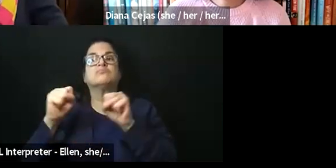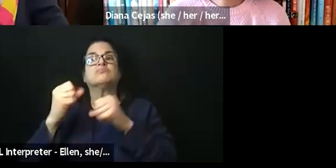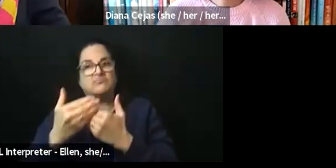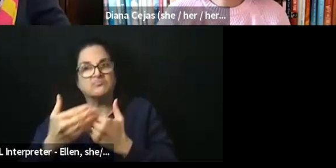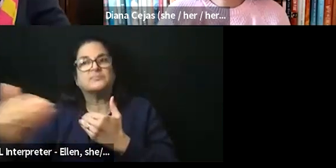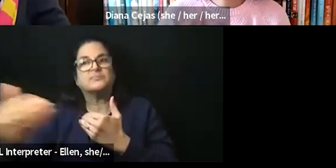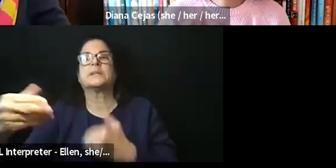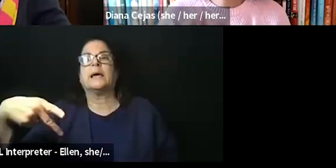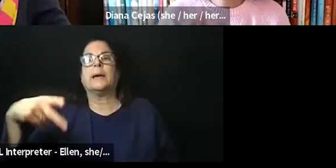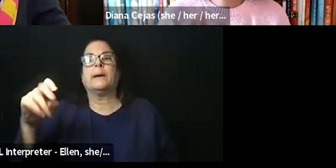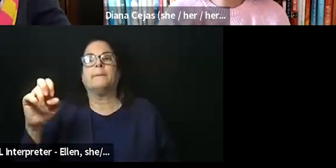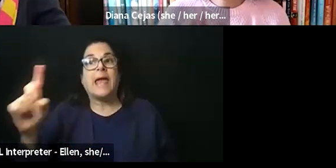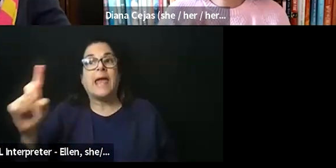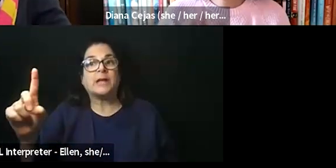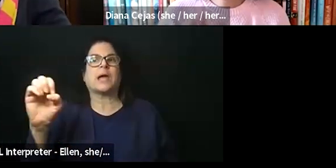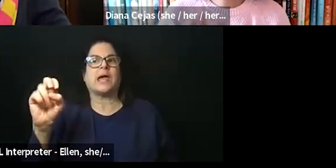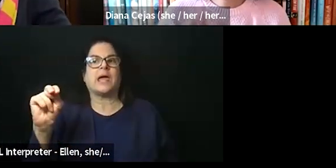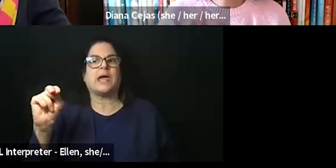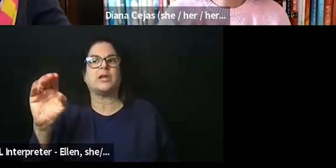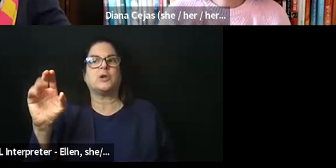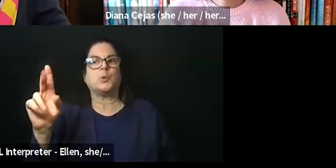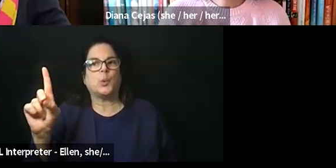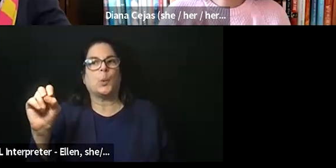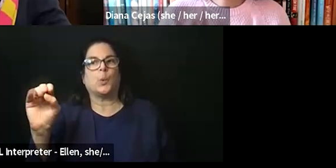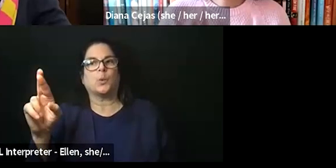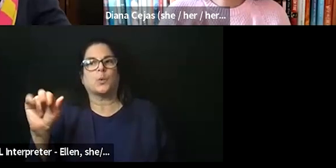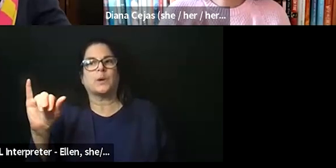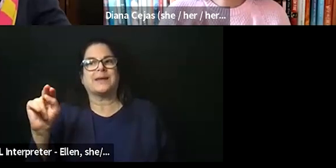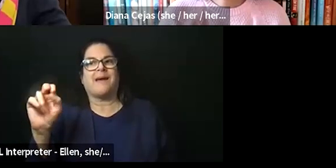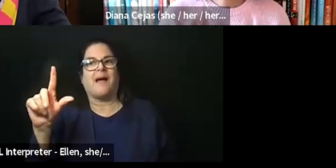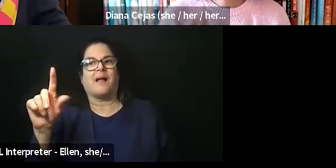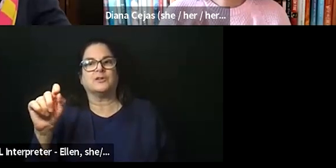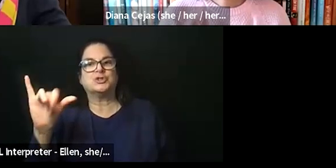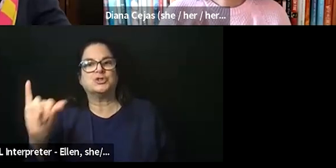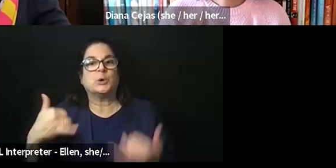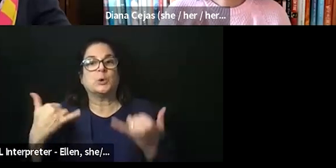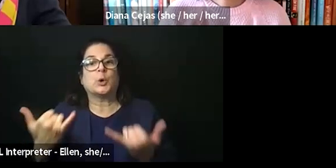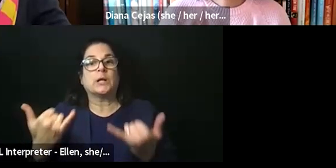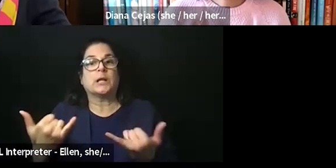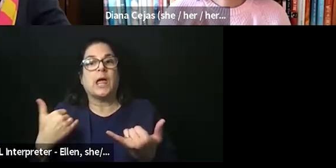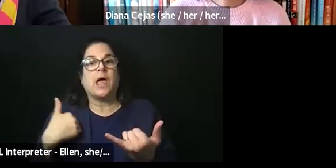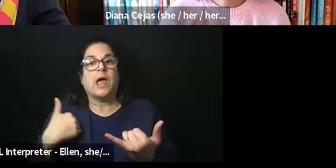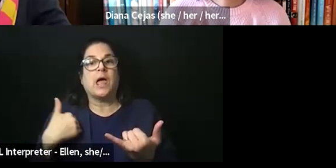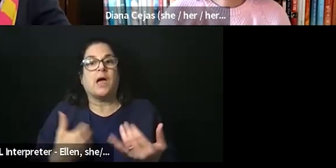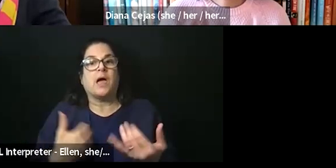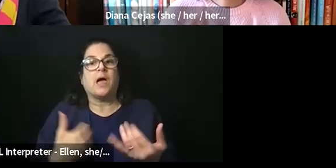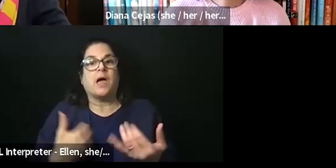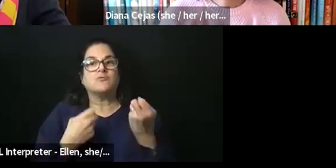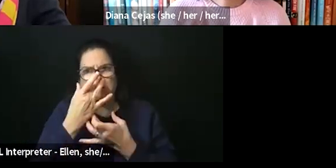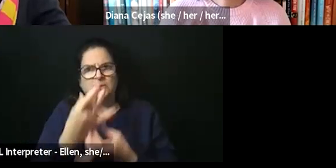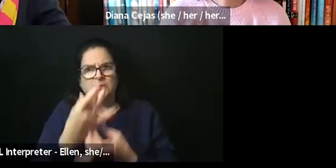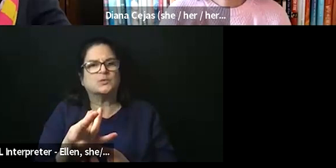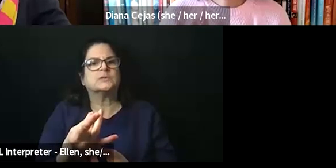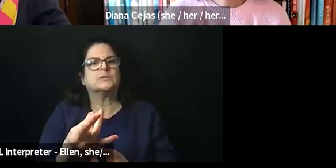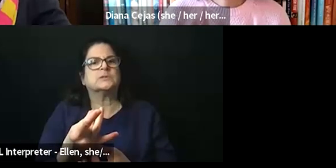have a very strong interest in obesity